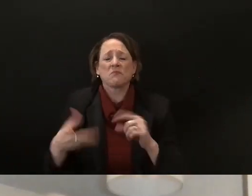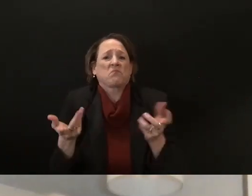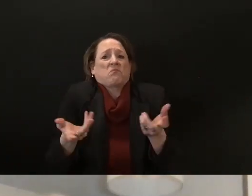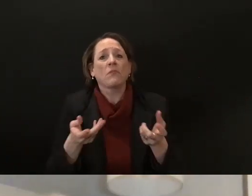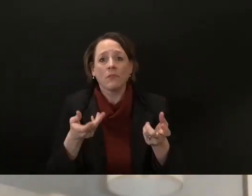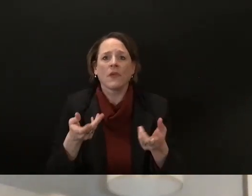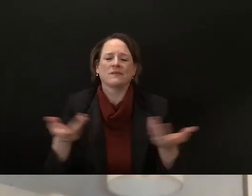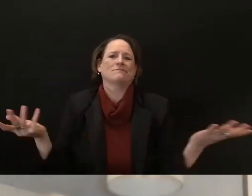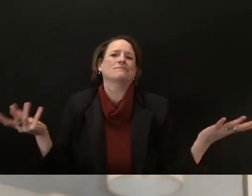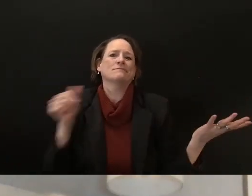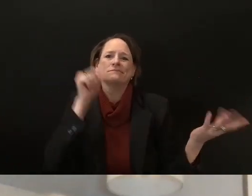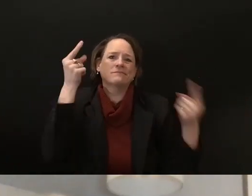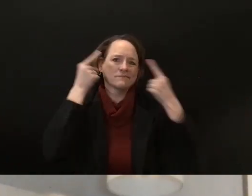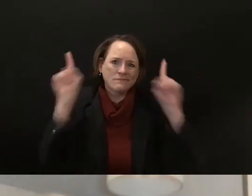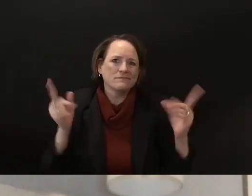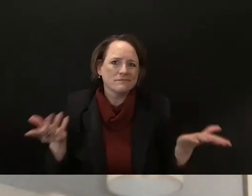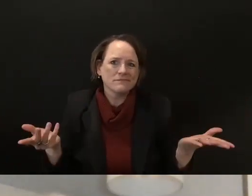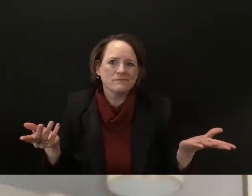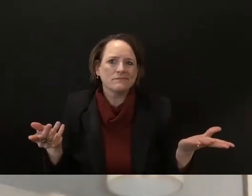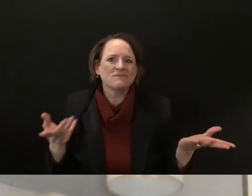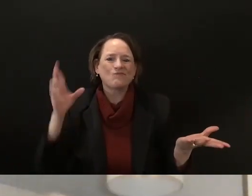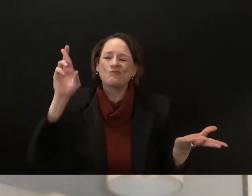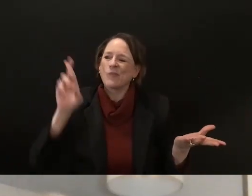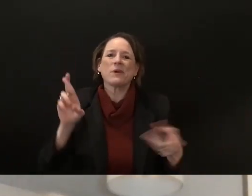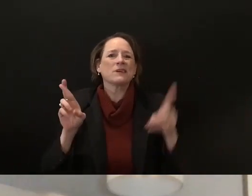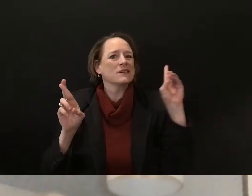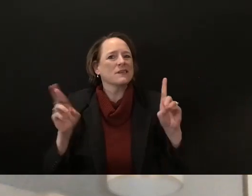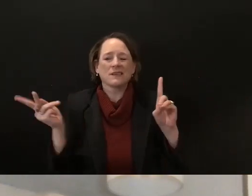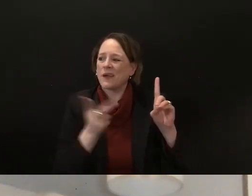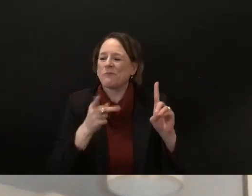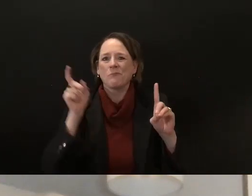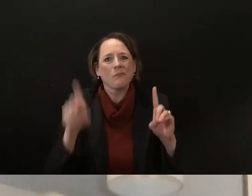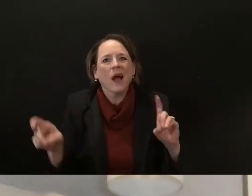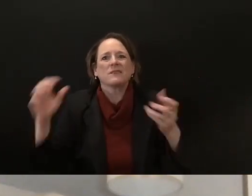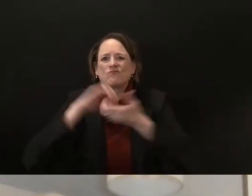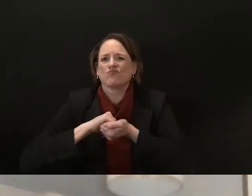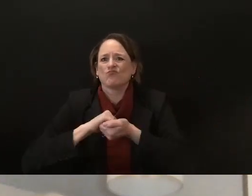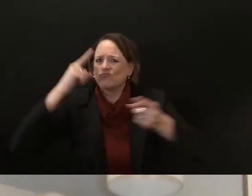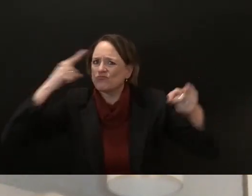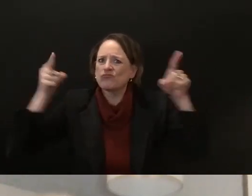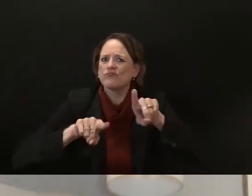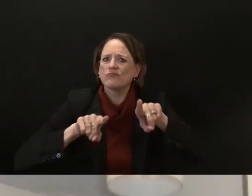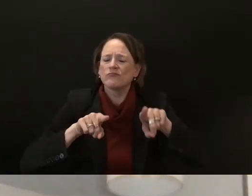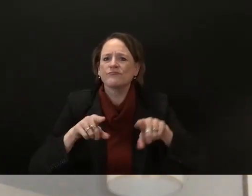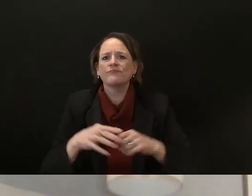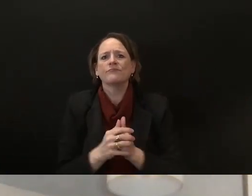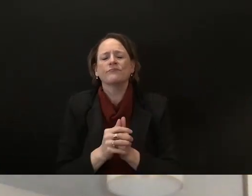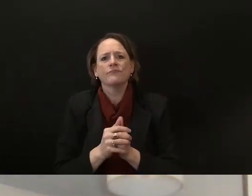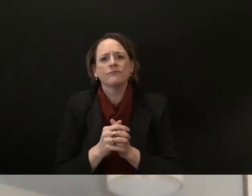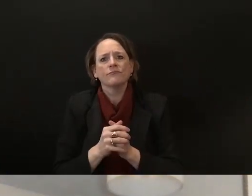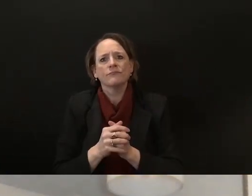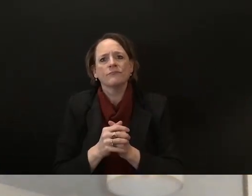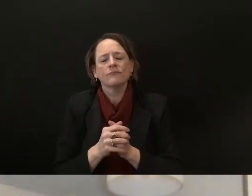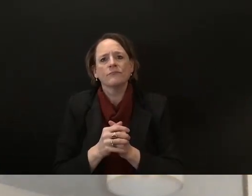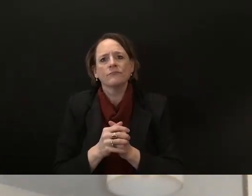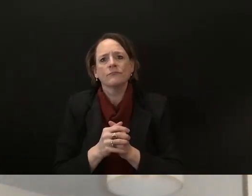the bipartisan bill that the senate republicans and the governor organize because of the terrible leadership in